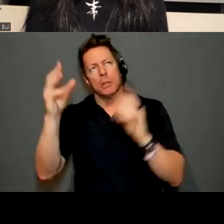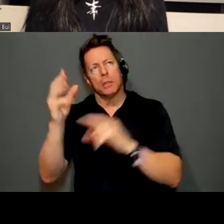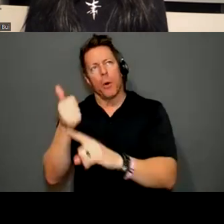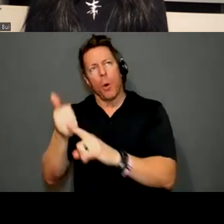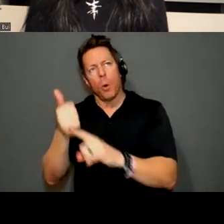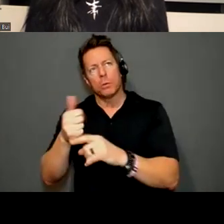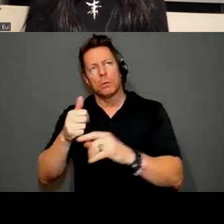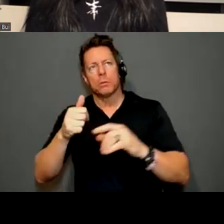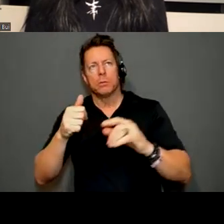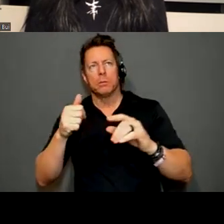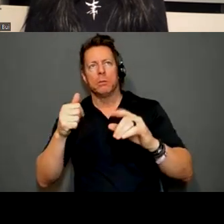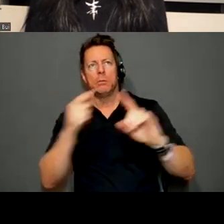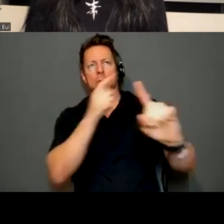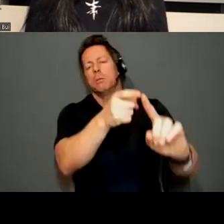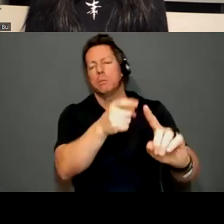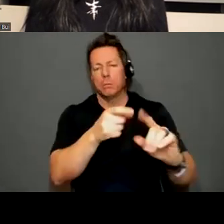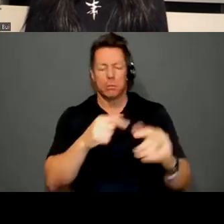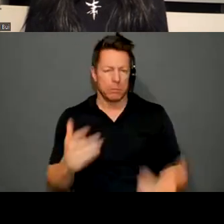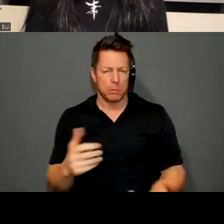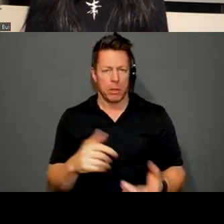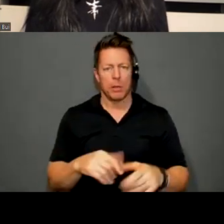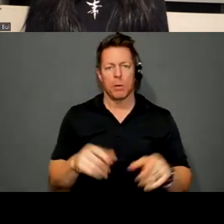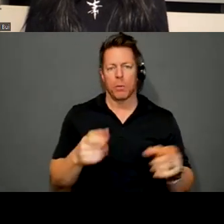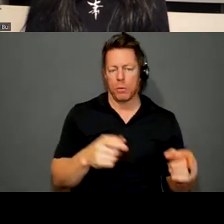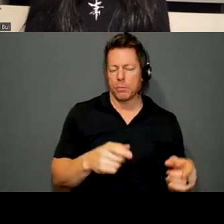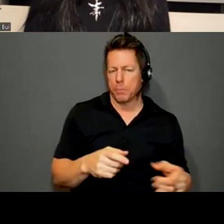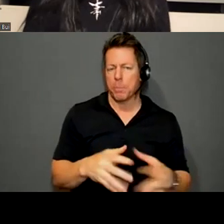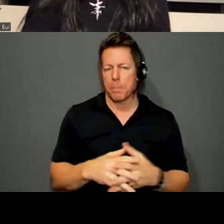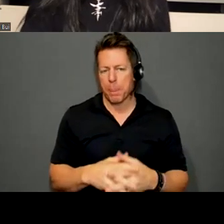and then also when I'm trying to write about the work as well.